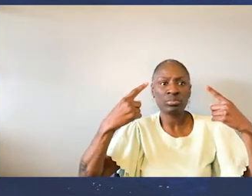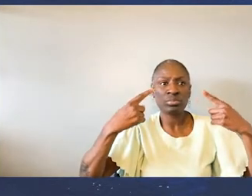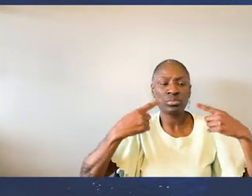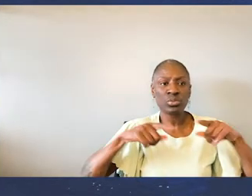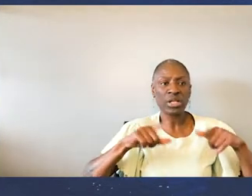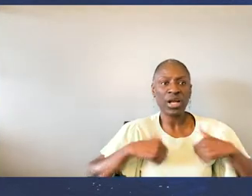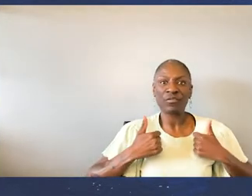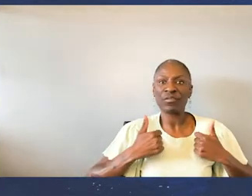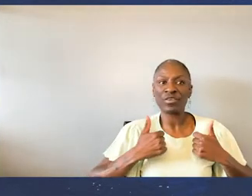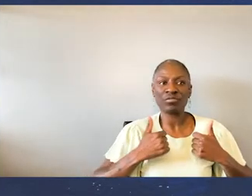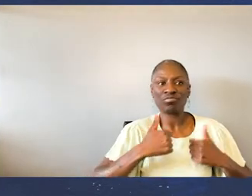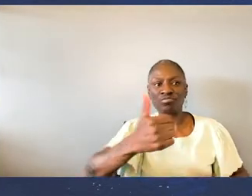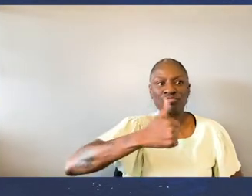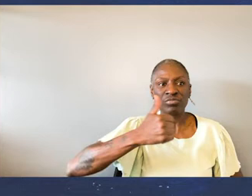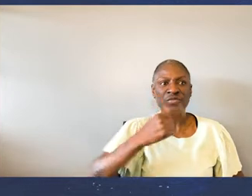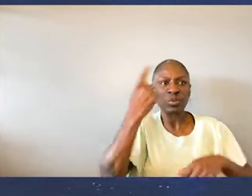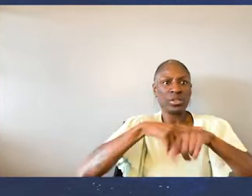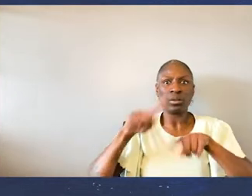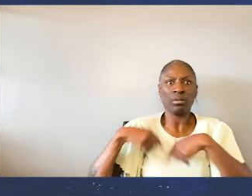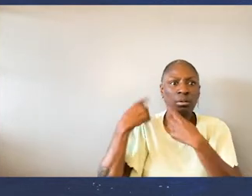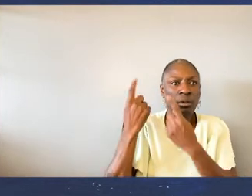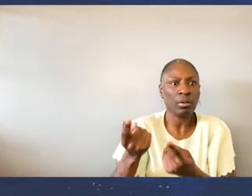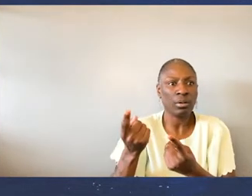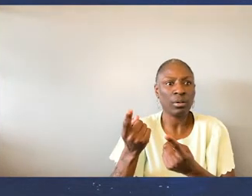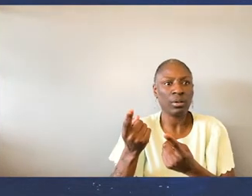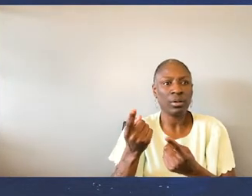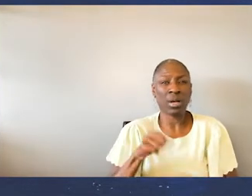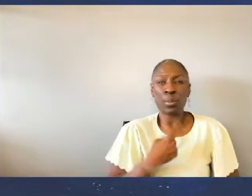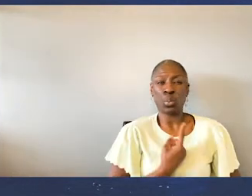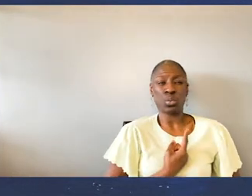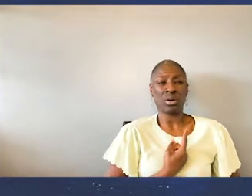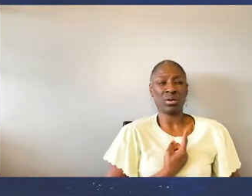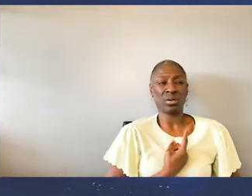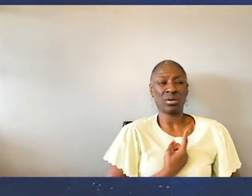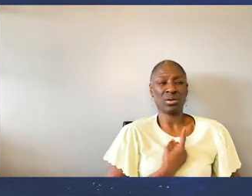long time, I am just as alone as everyone else.